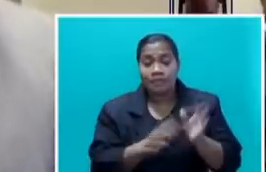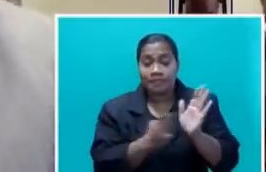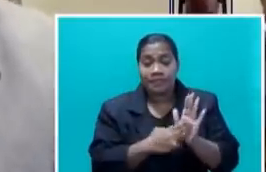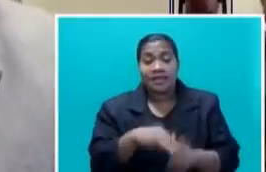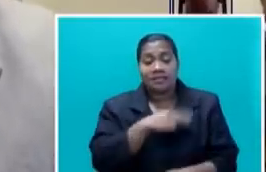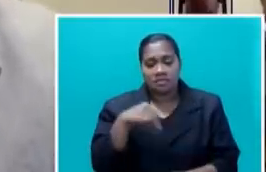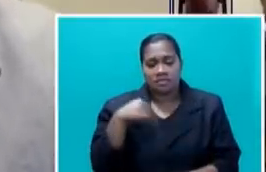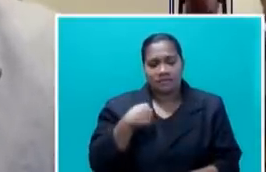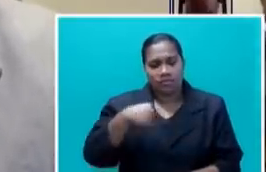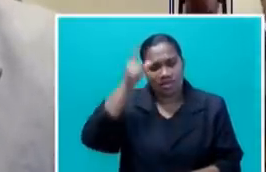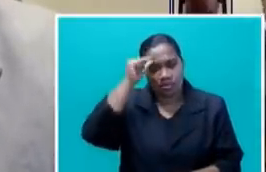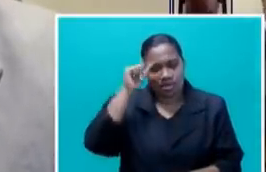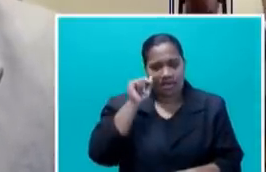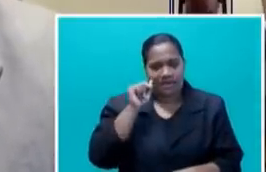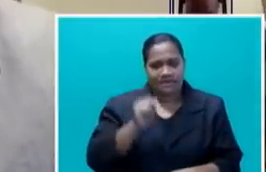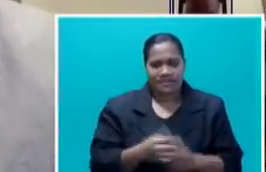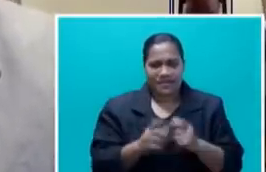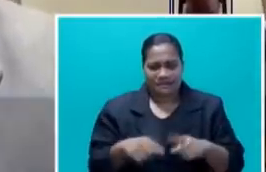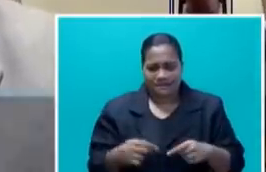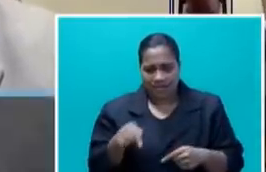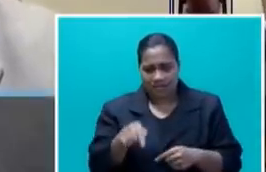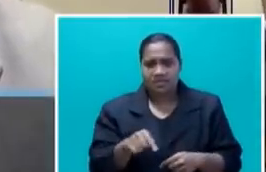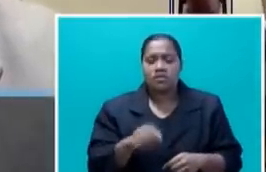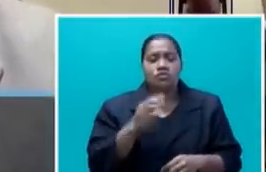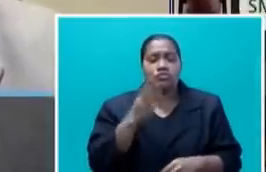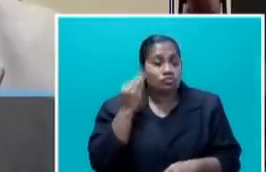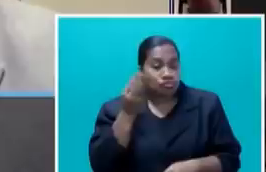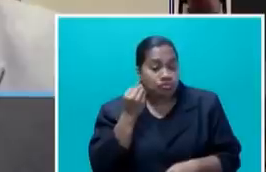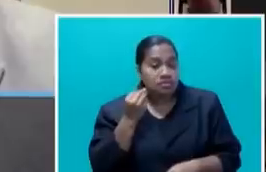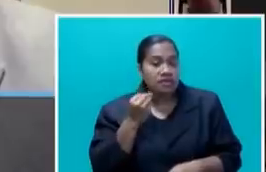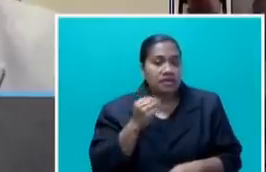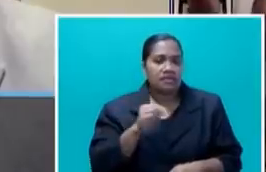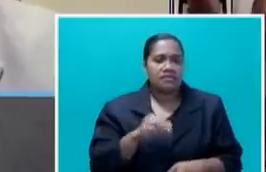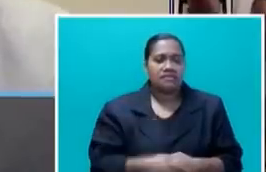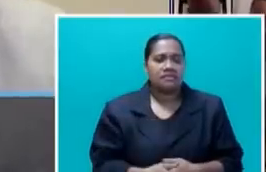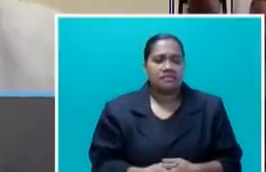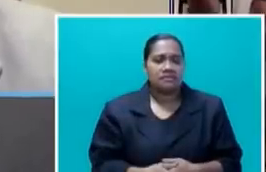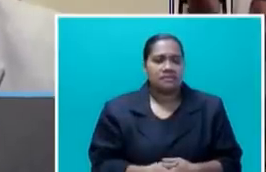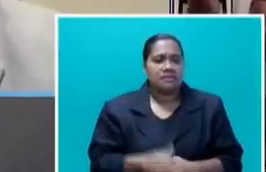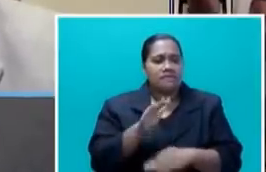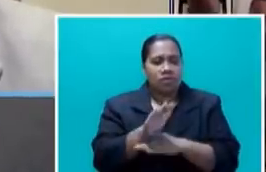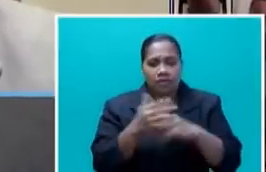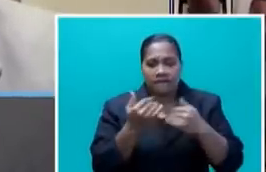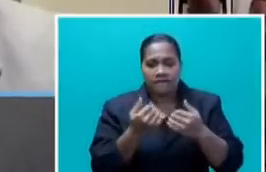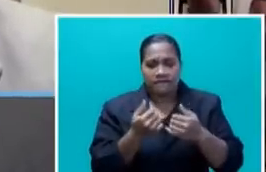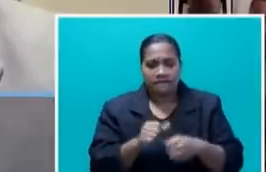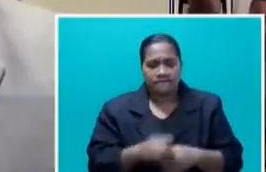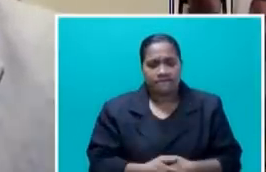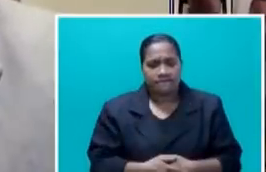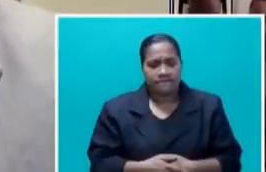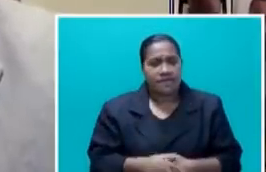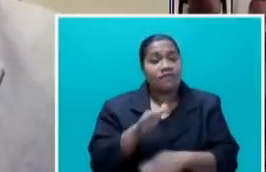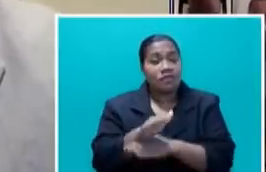Itaoki Affairs, Sugar Industry and Foreign Affairs. Can the Prime Minister inform Parliament whether the Ministry